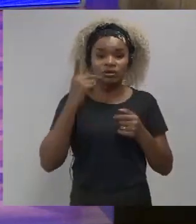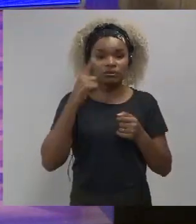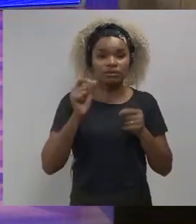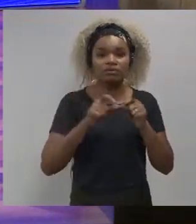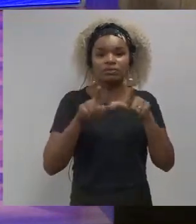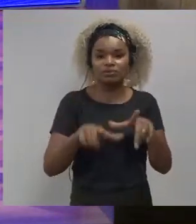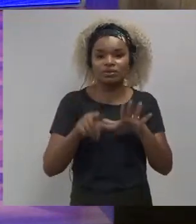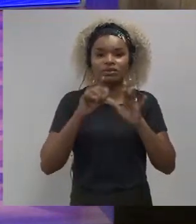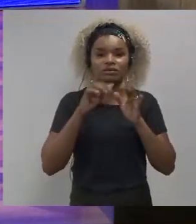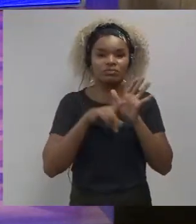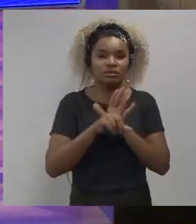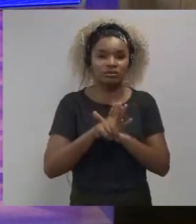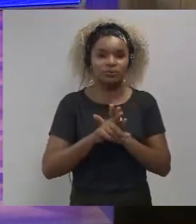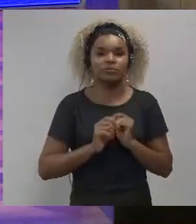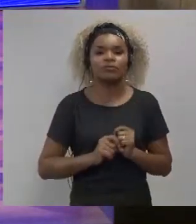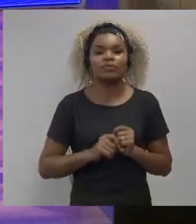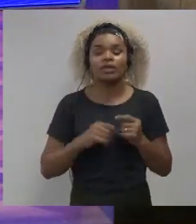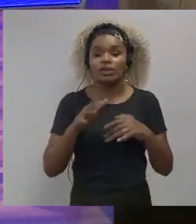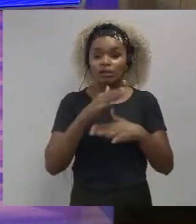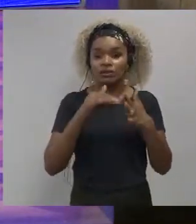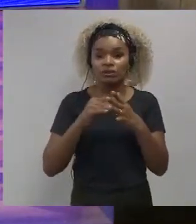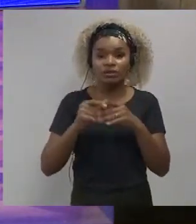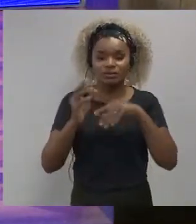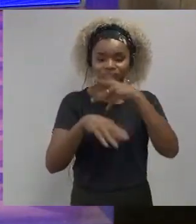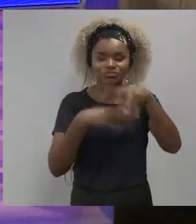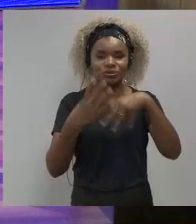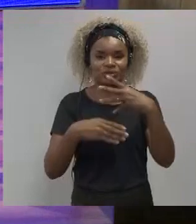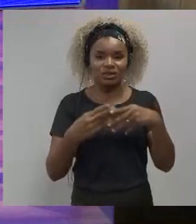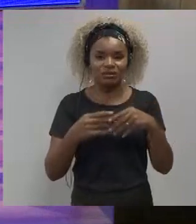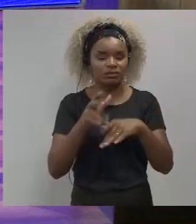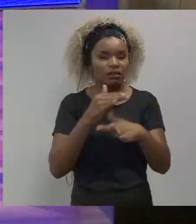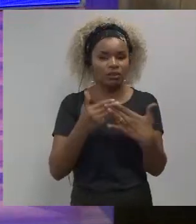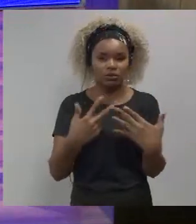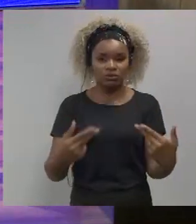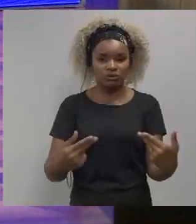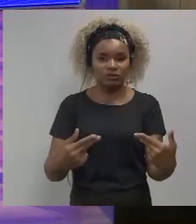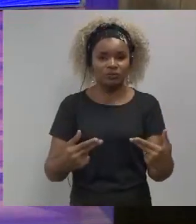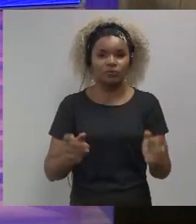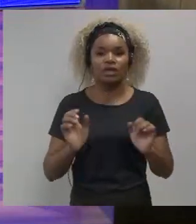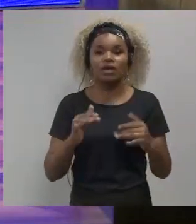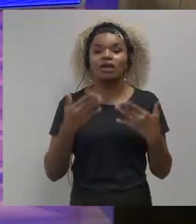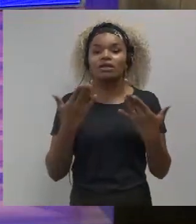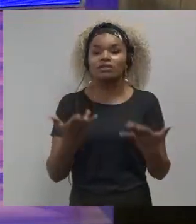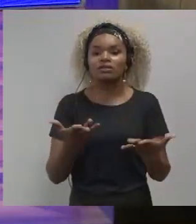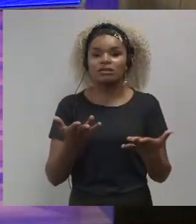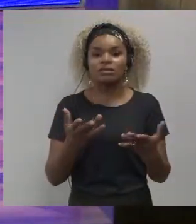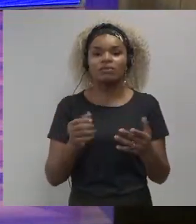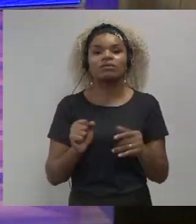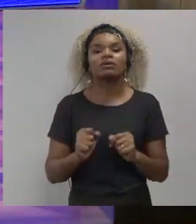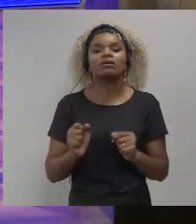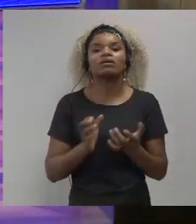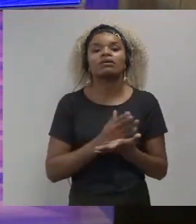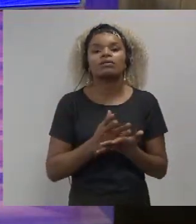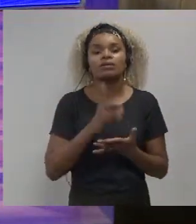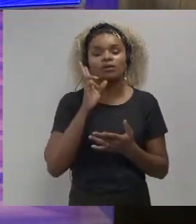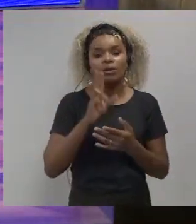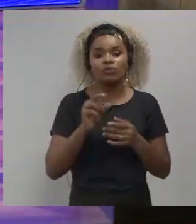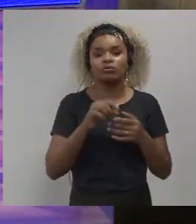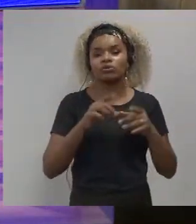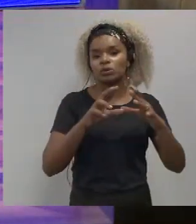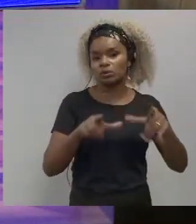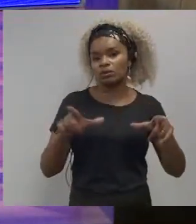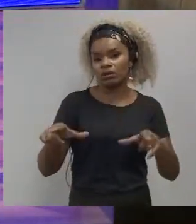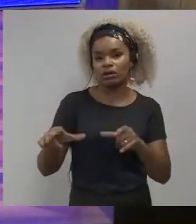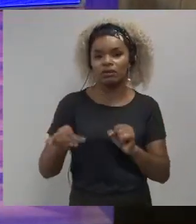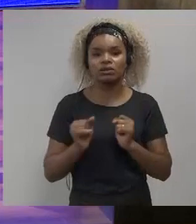questions which are also mixed this is now being used in some government departments in the UK